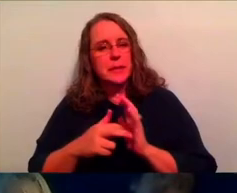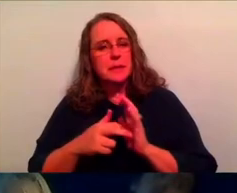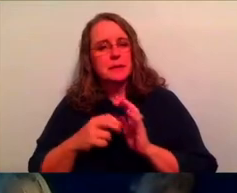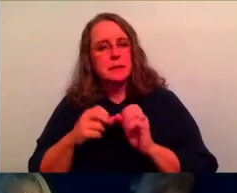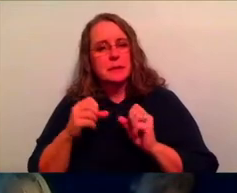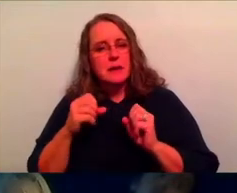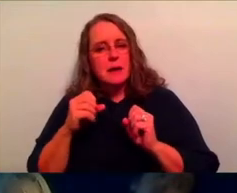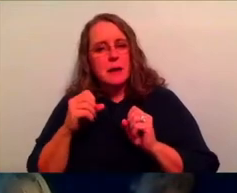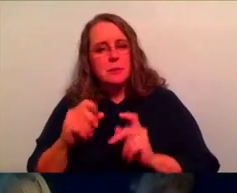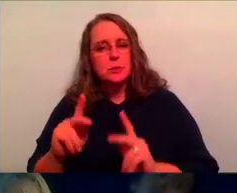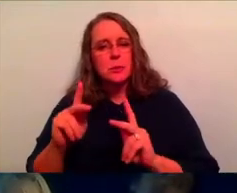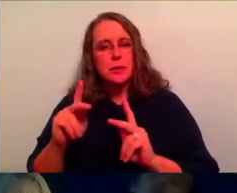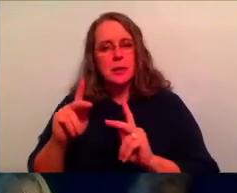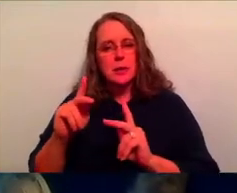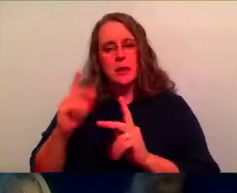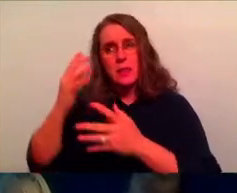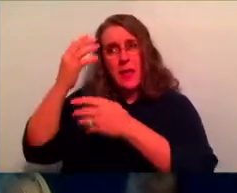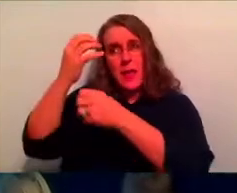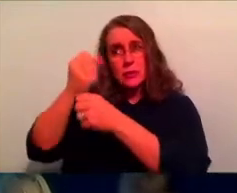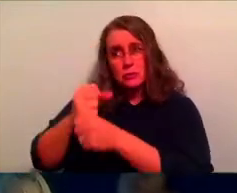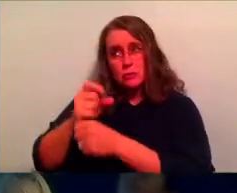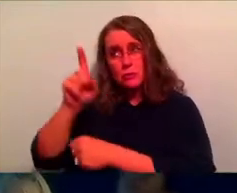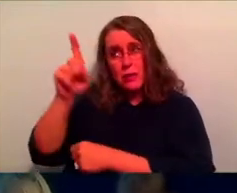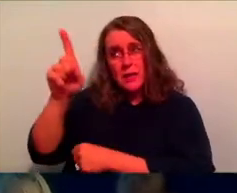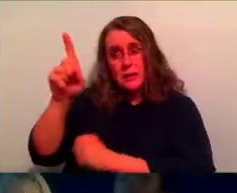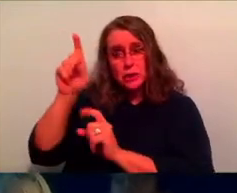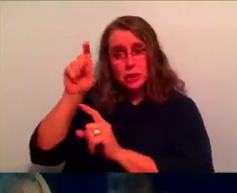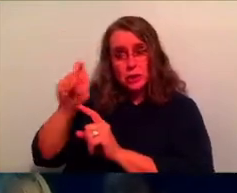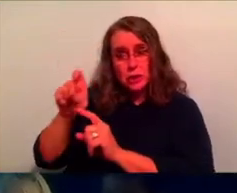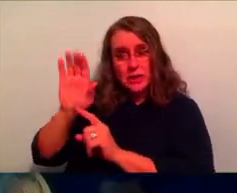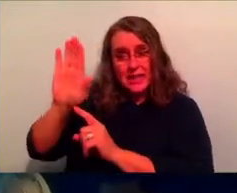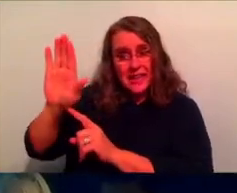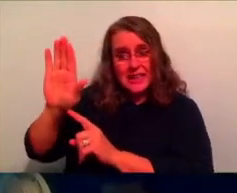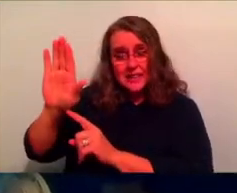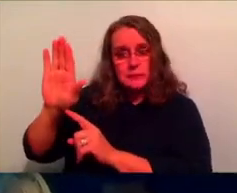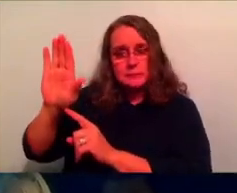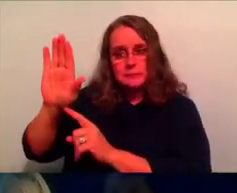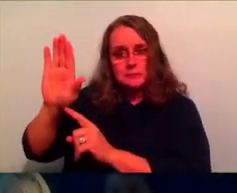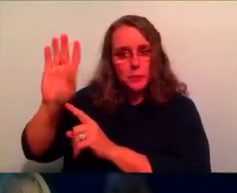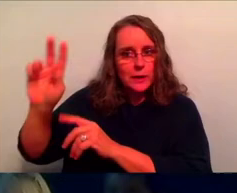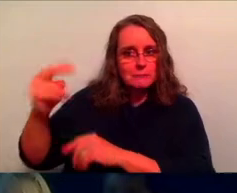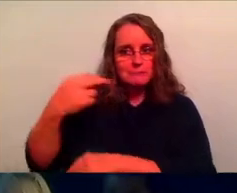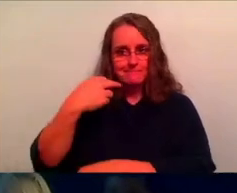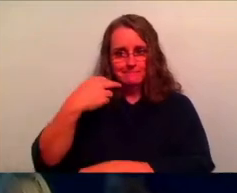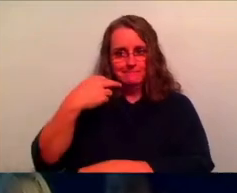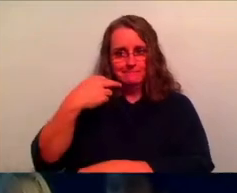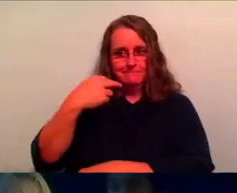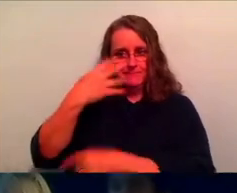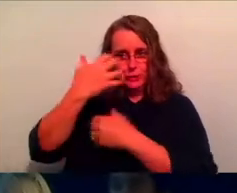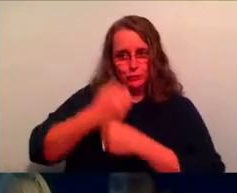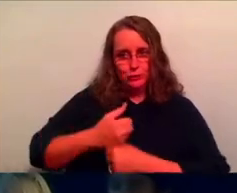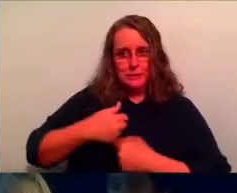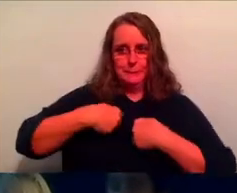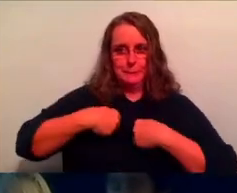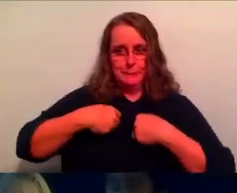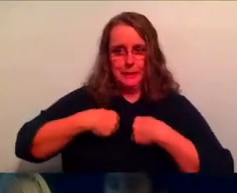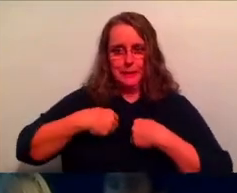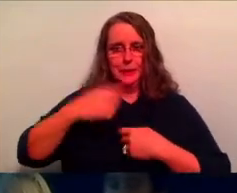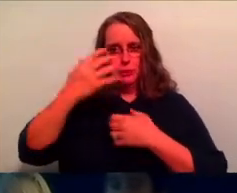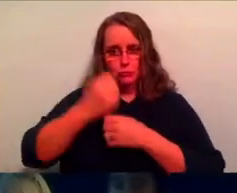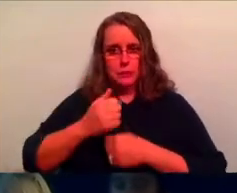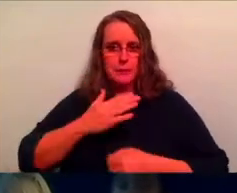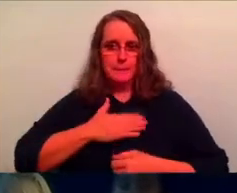trust God, the trust that God deserves and should be his and placing it in ourselves and in our own, in our circumstances, which ultimately